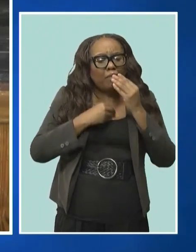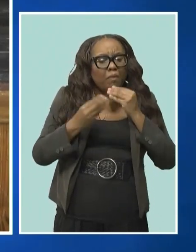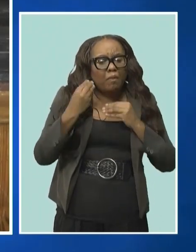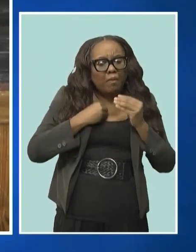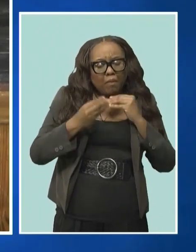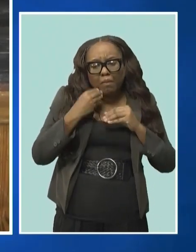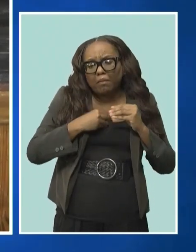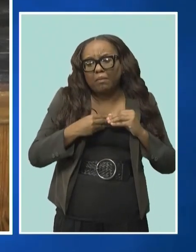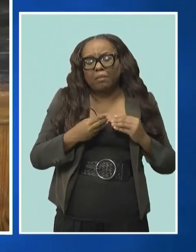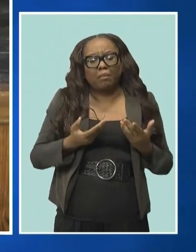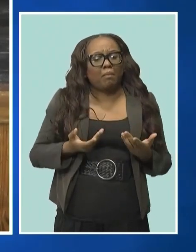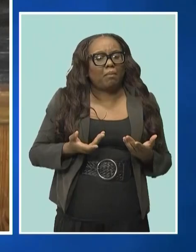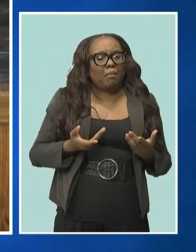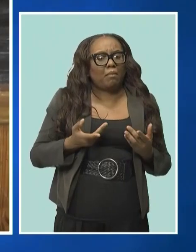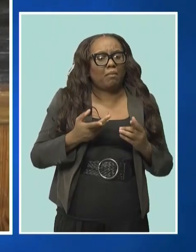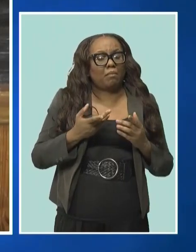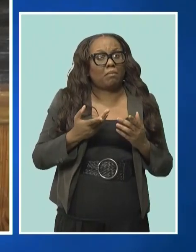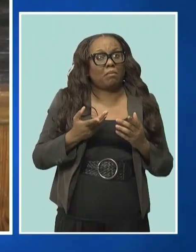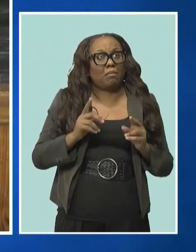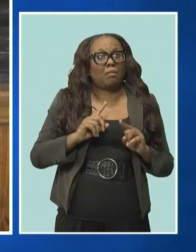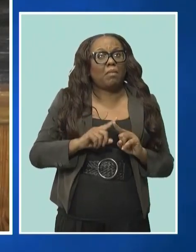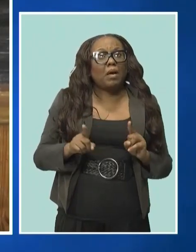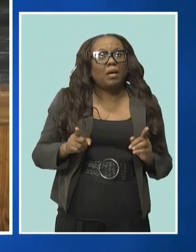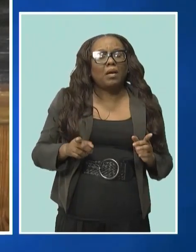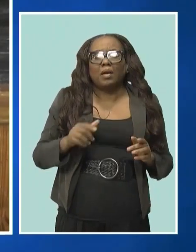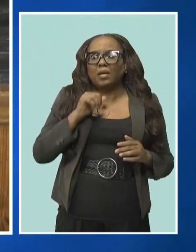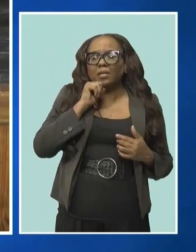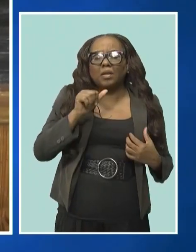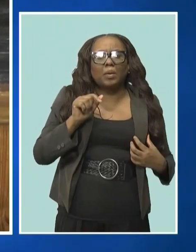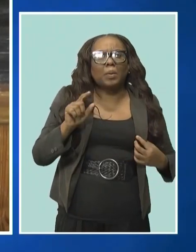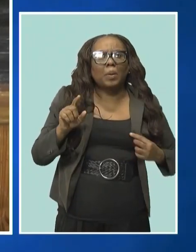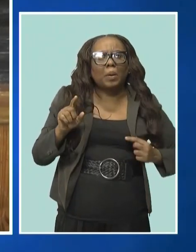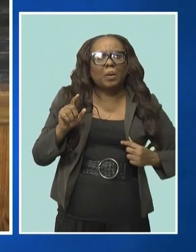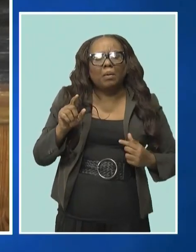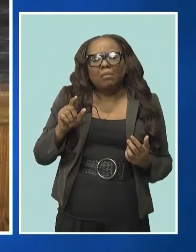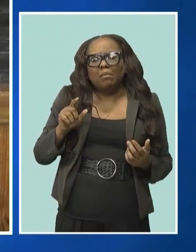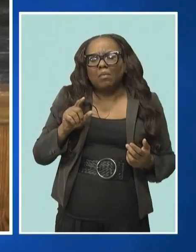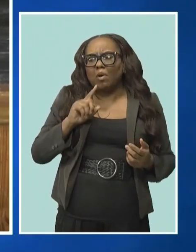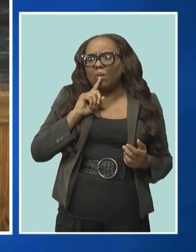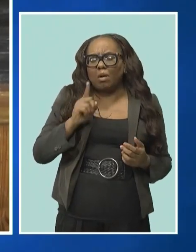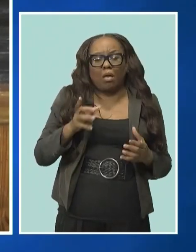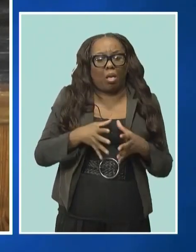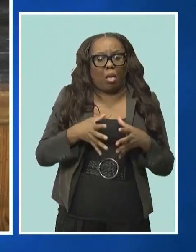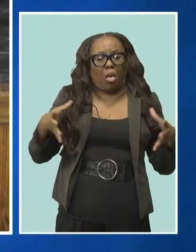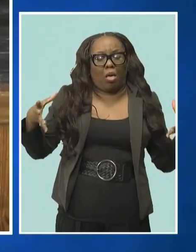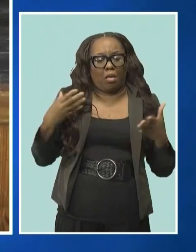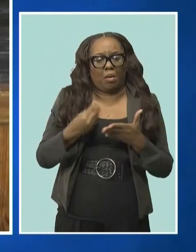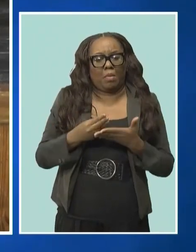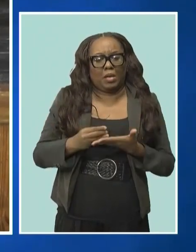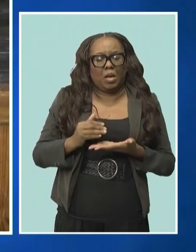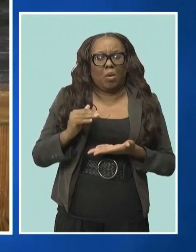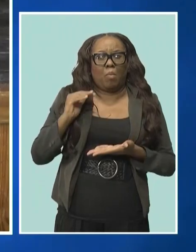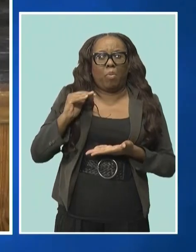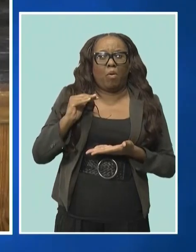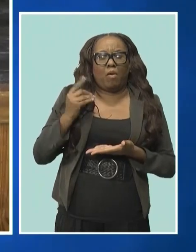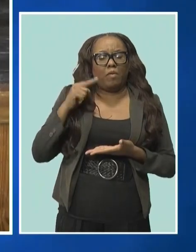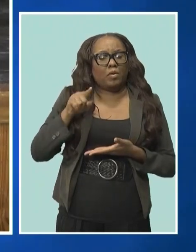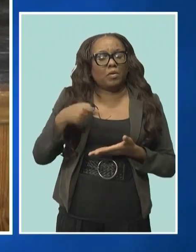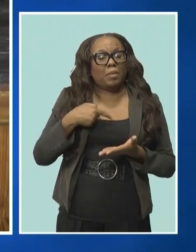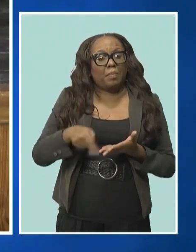$155. So we're saying, see it in that light. It is not such a big sum that you should have to pay back.